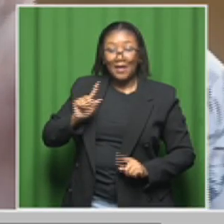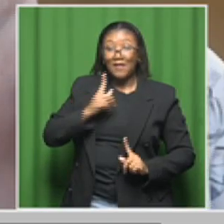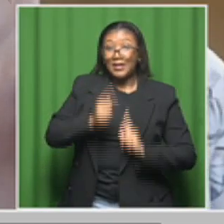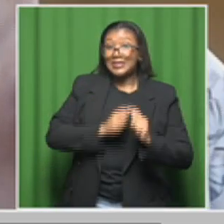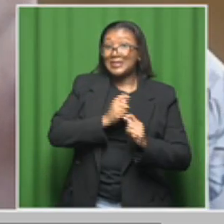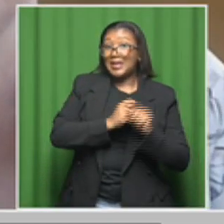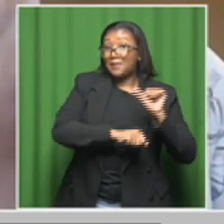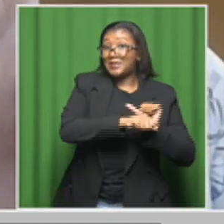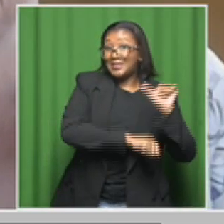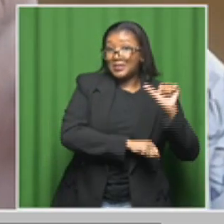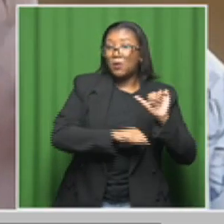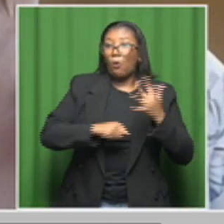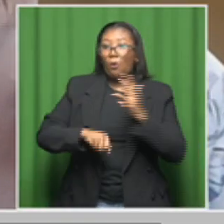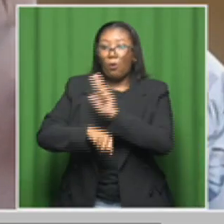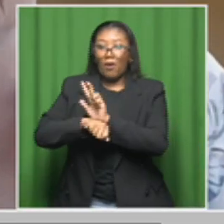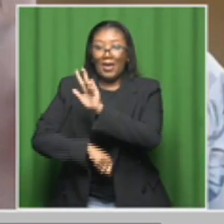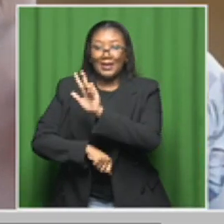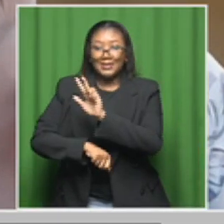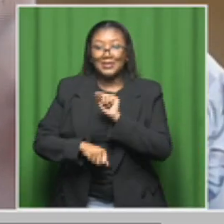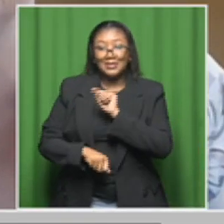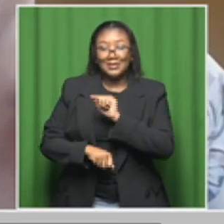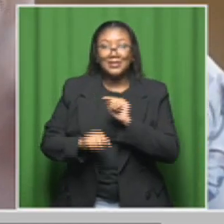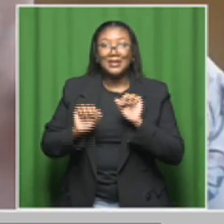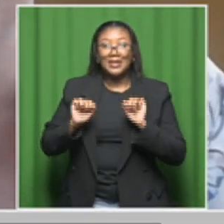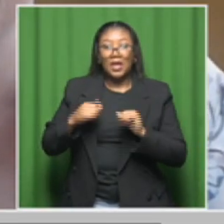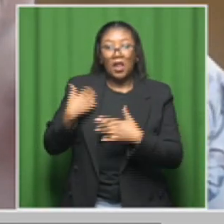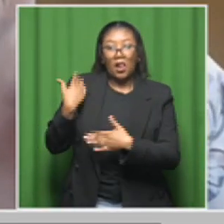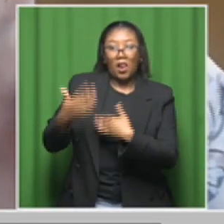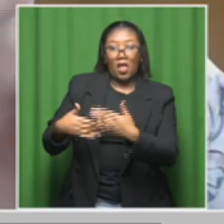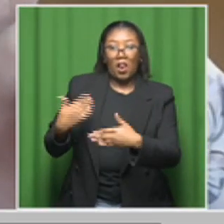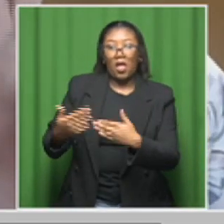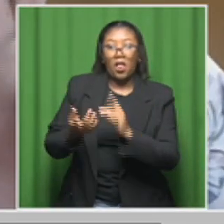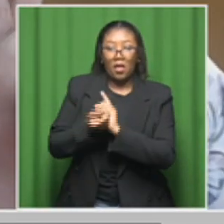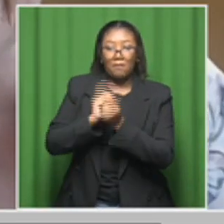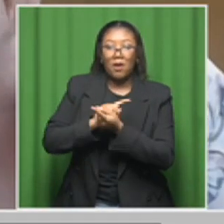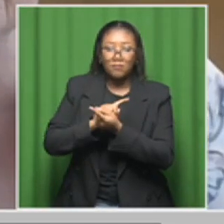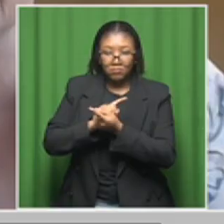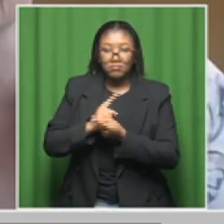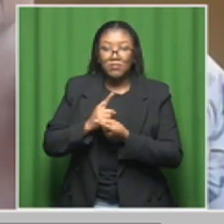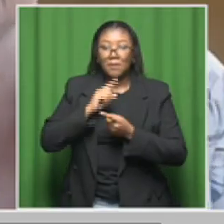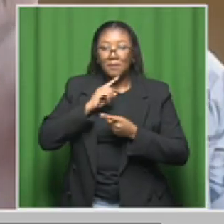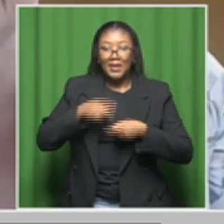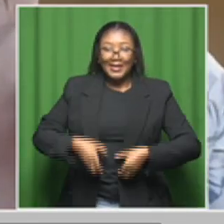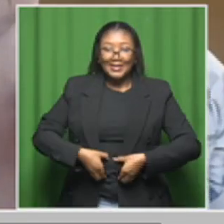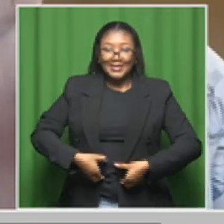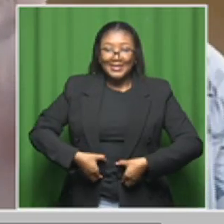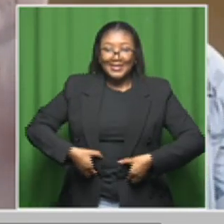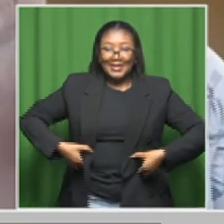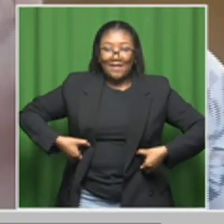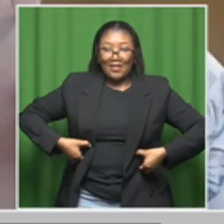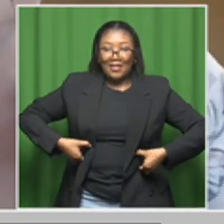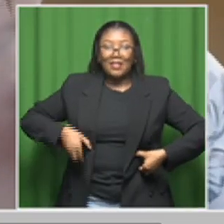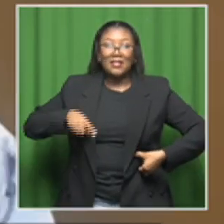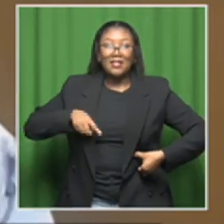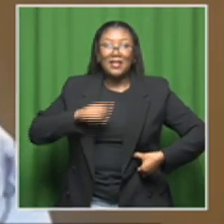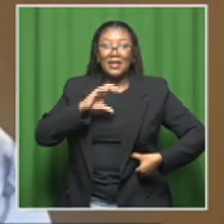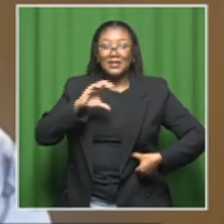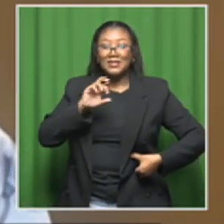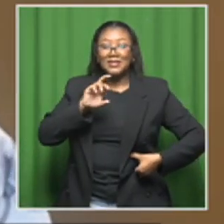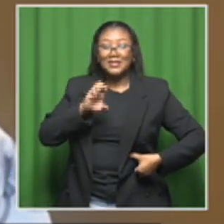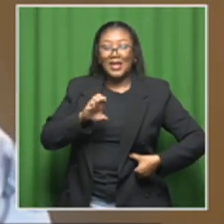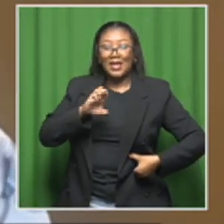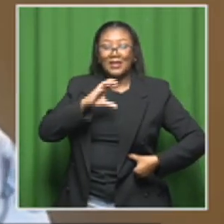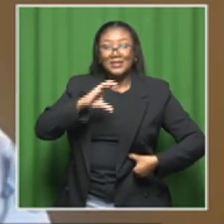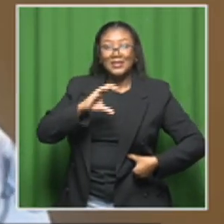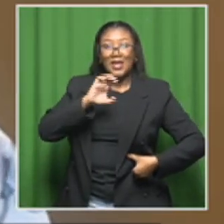can many years later develop cervical cancer and that is a leading cause of